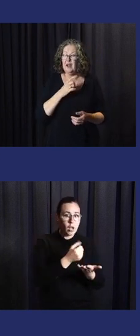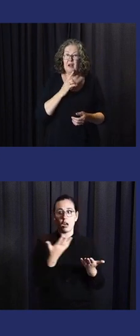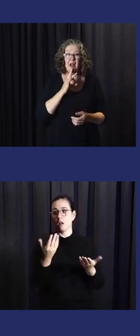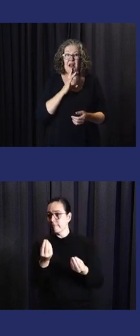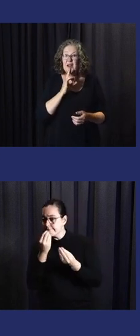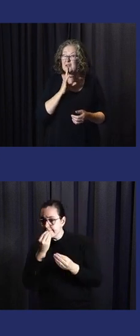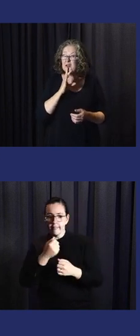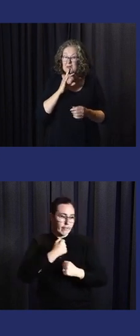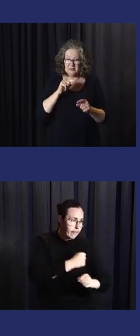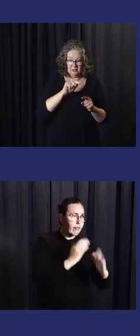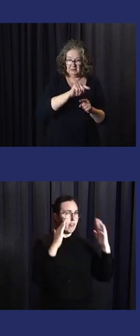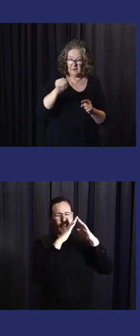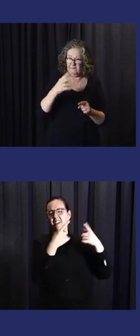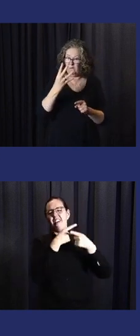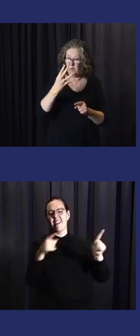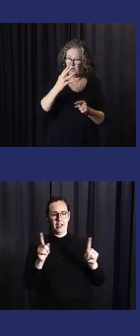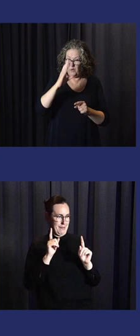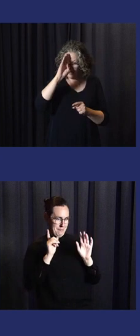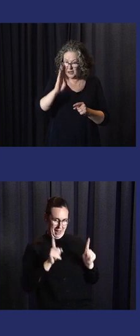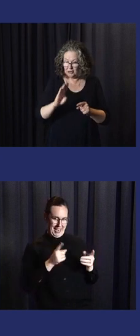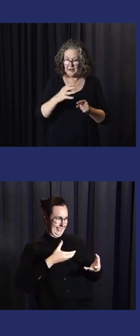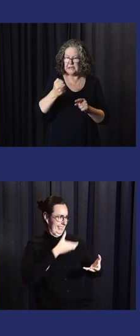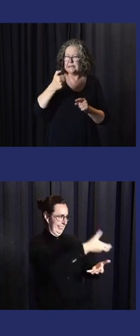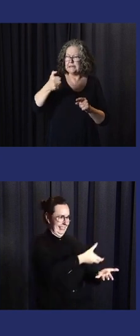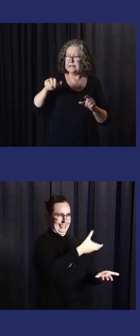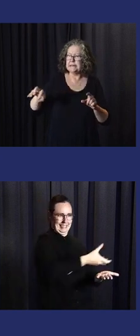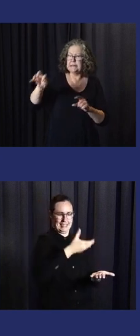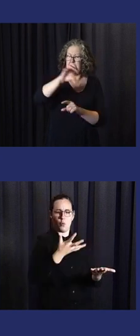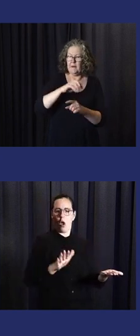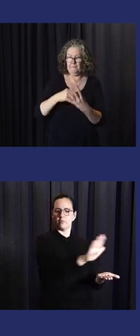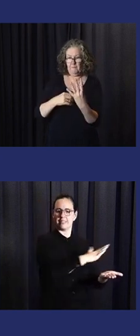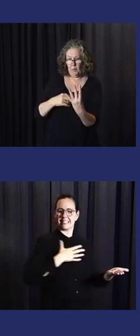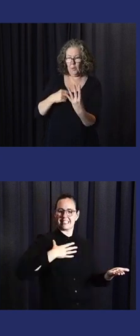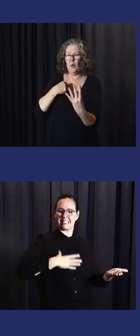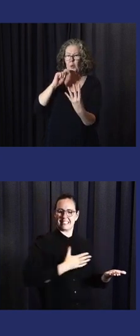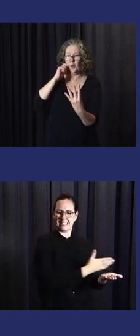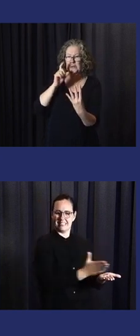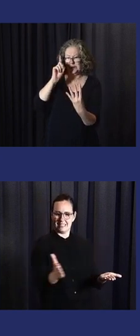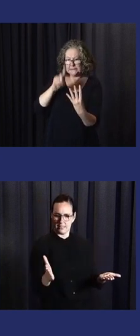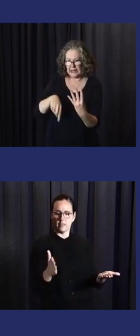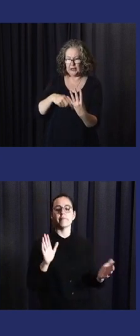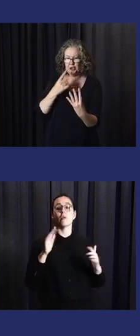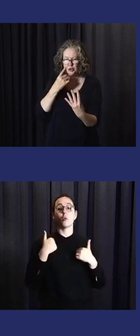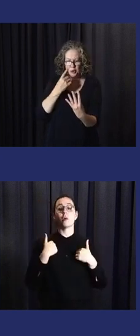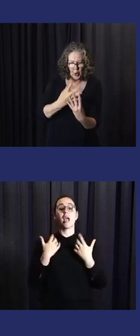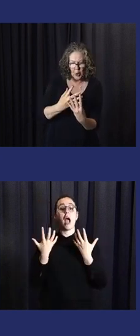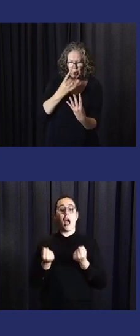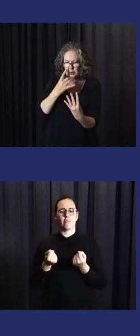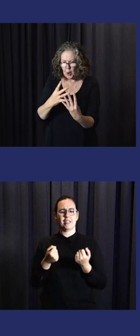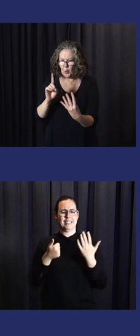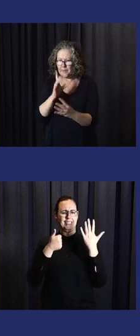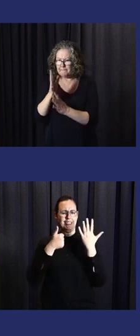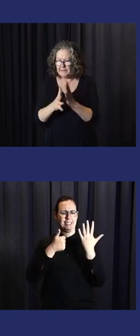requires sustainable resources. So through our power system across the four countries of our six member